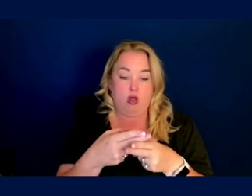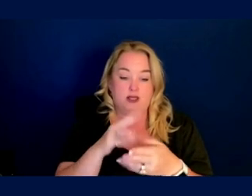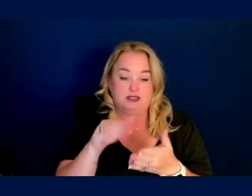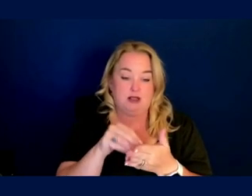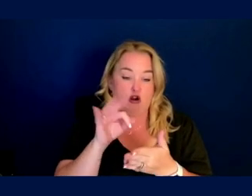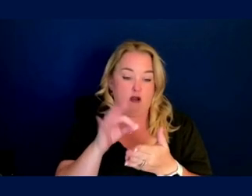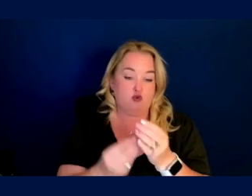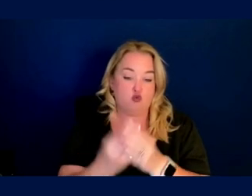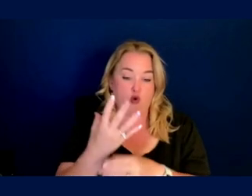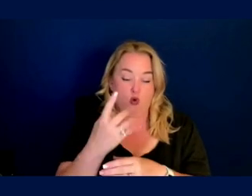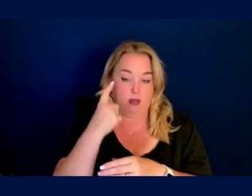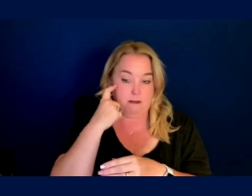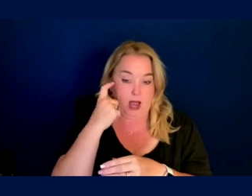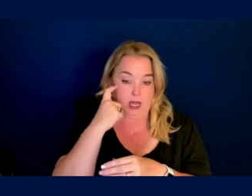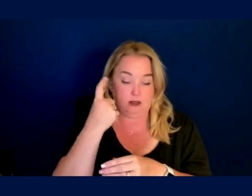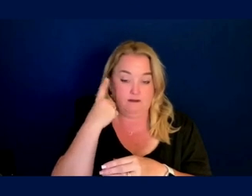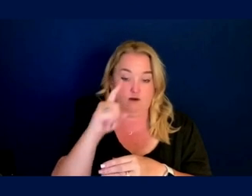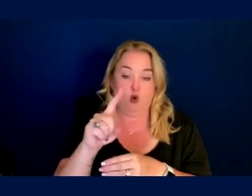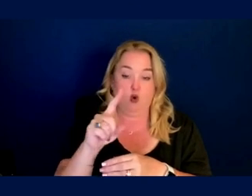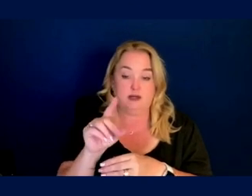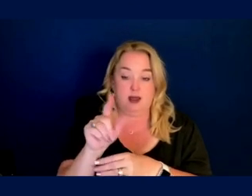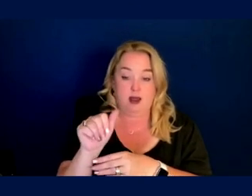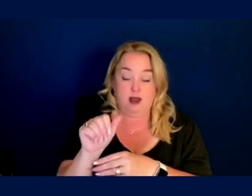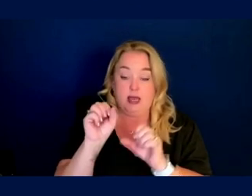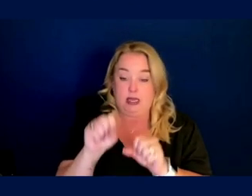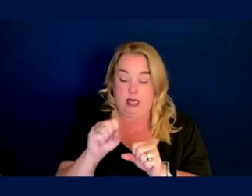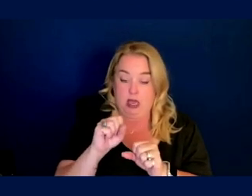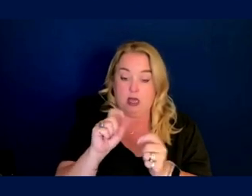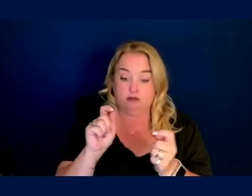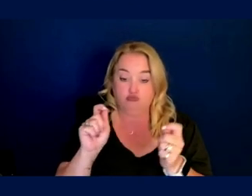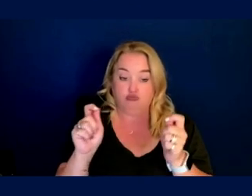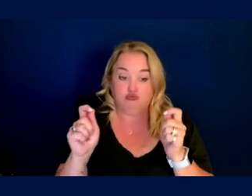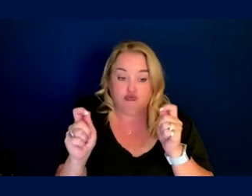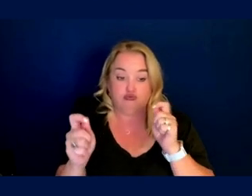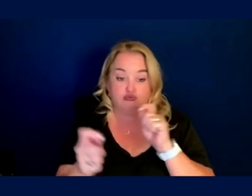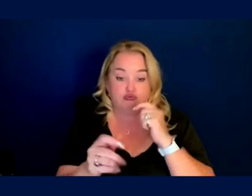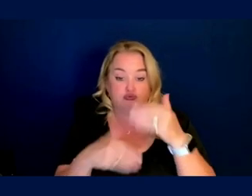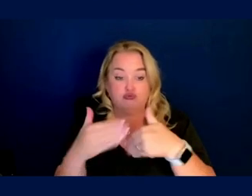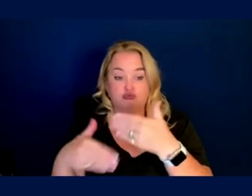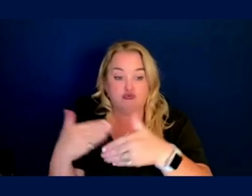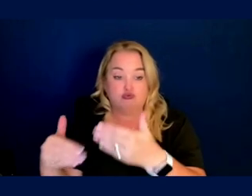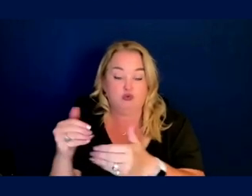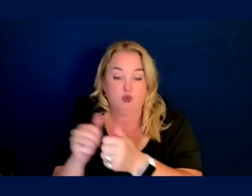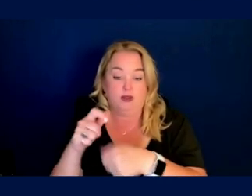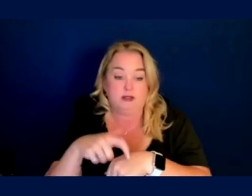um, and realizing it, it can evolve over time, but build those structures to do so.